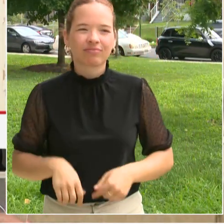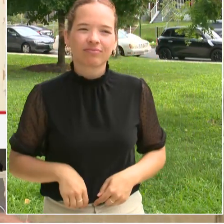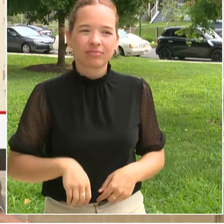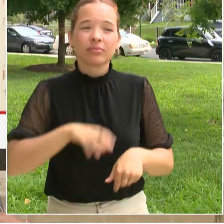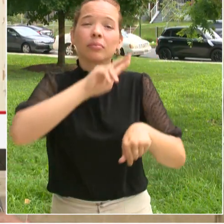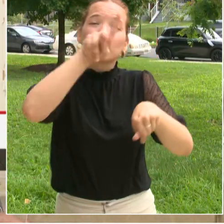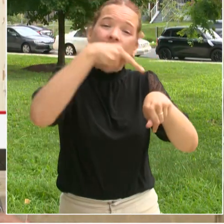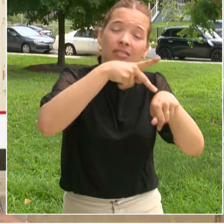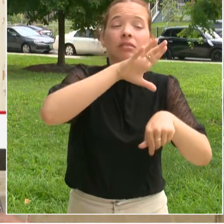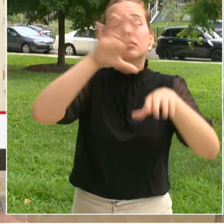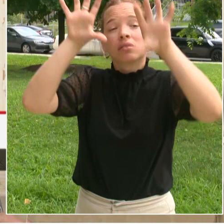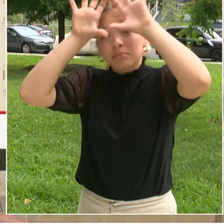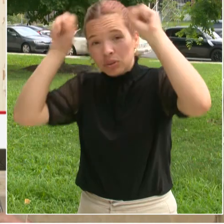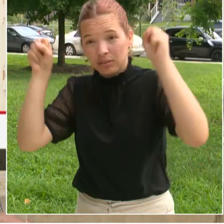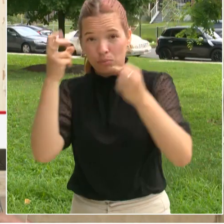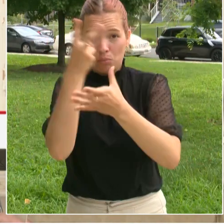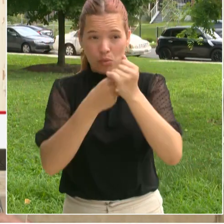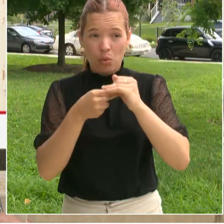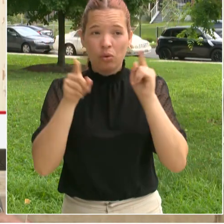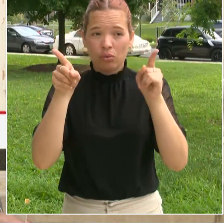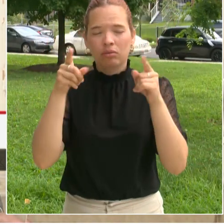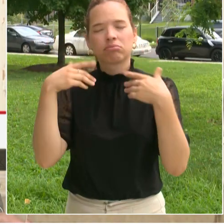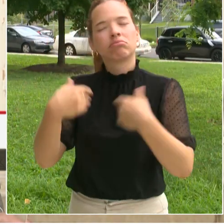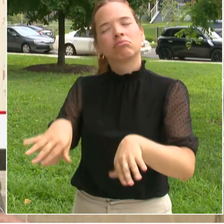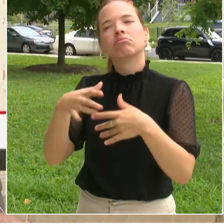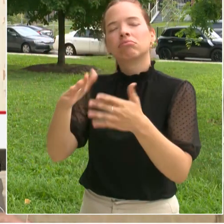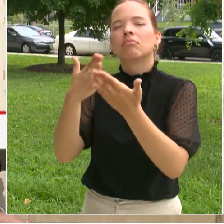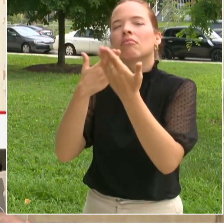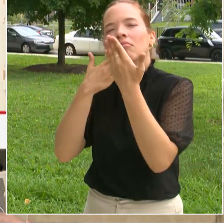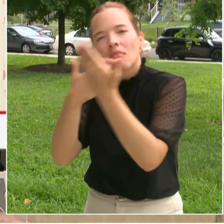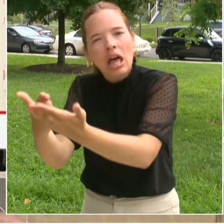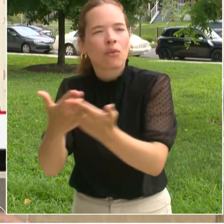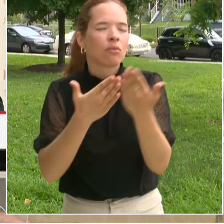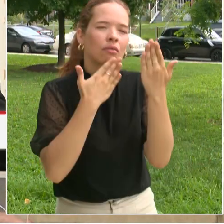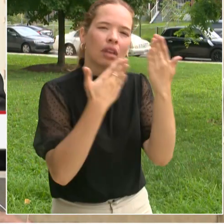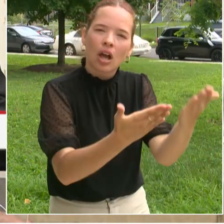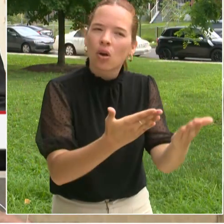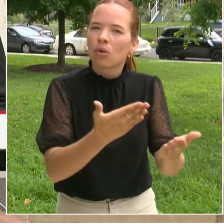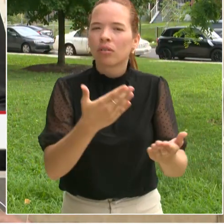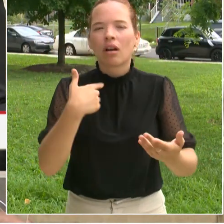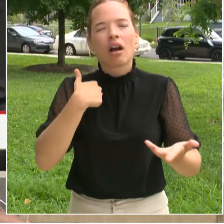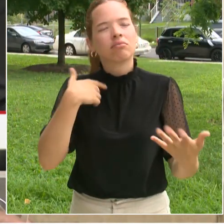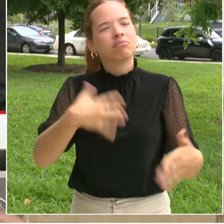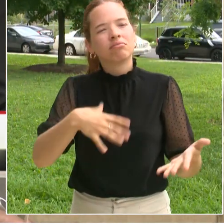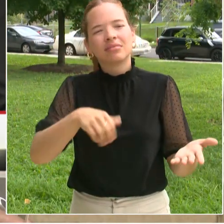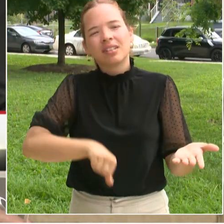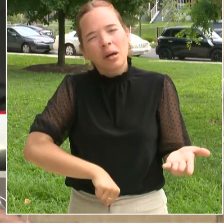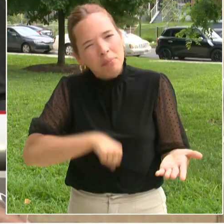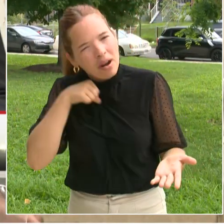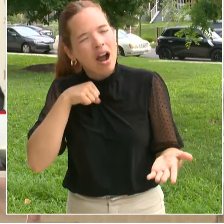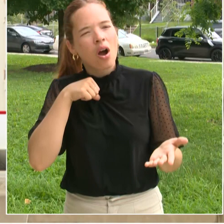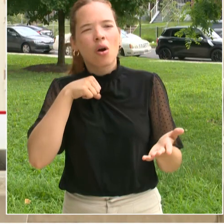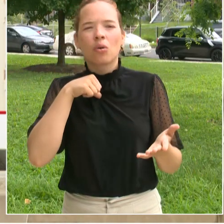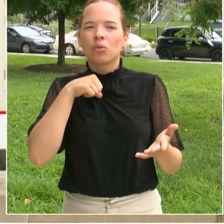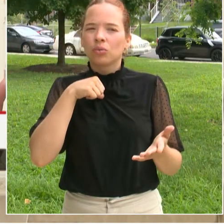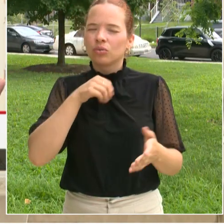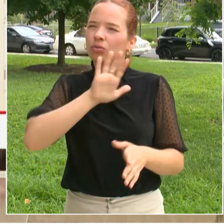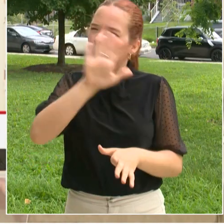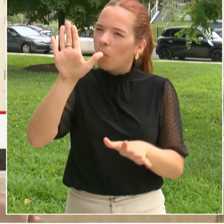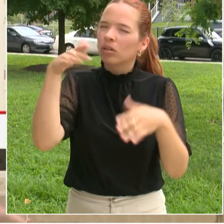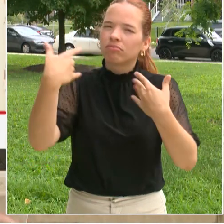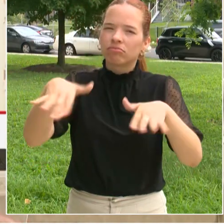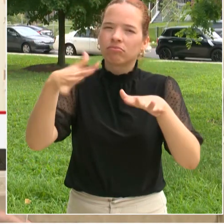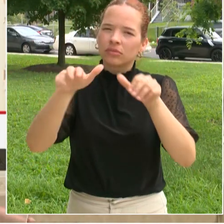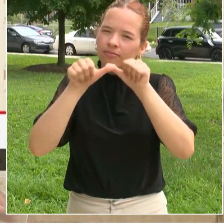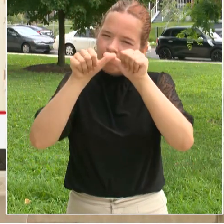DC Health and Ossie. I think we've shown great resiliency, but we also have shown over the last couple of years that when we collaborate